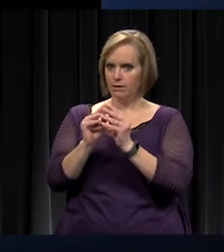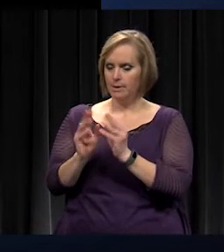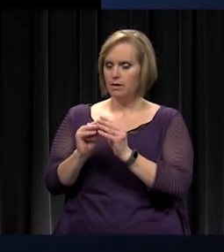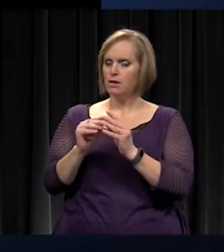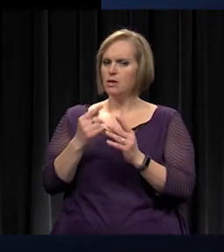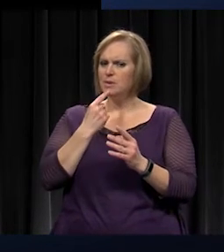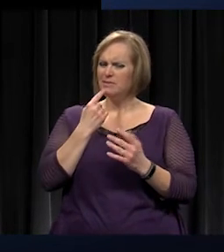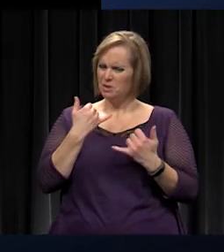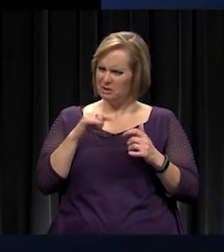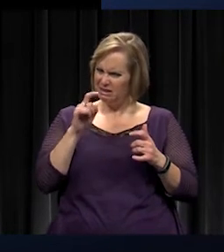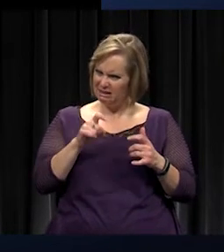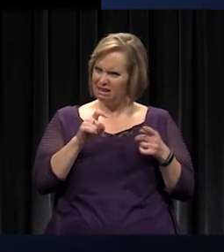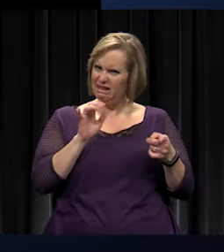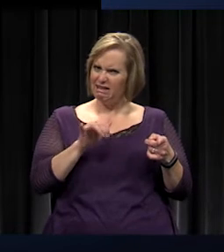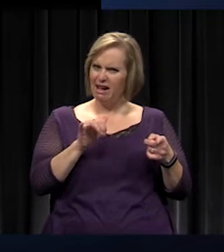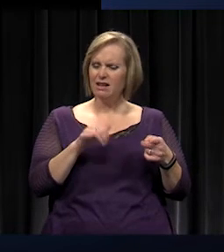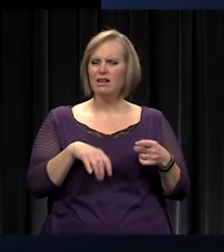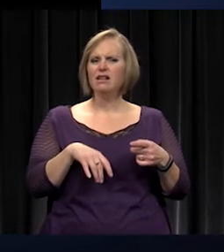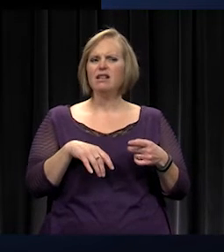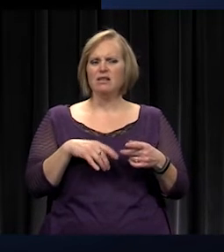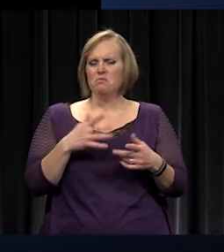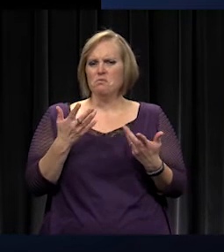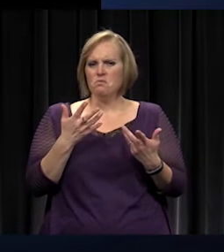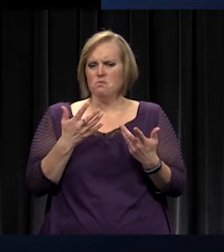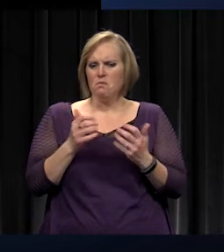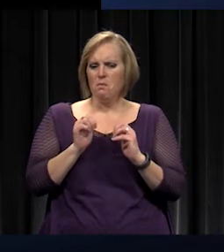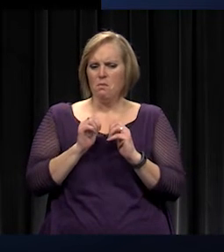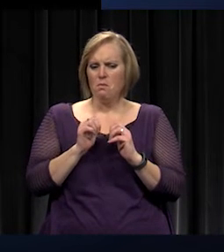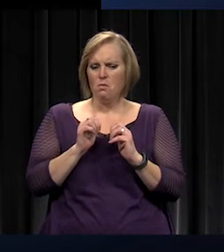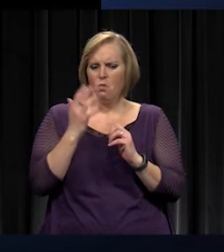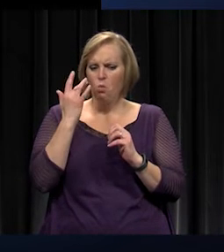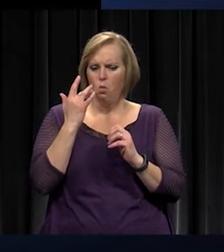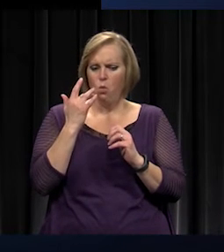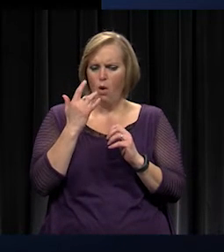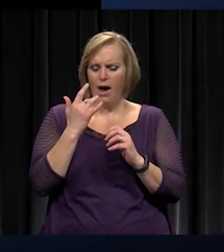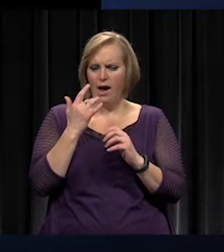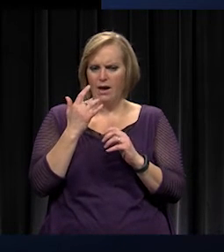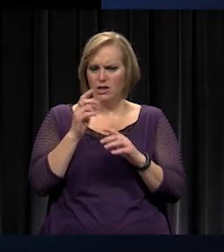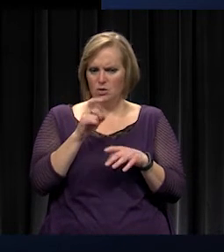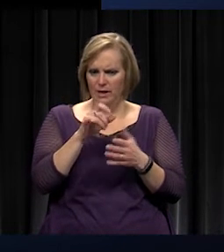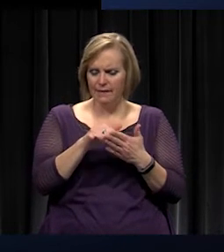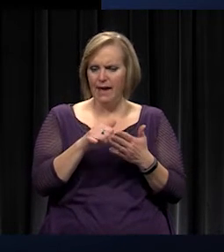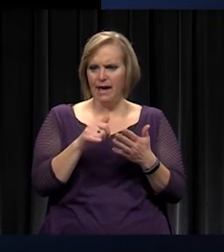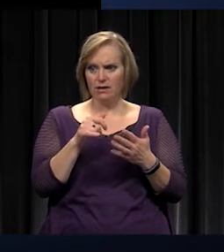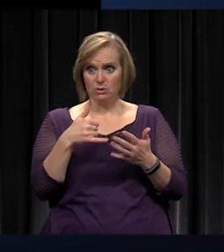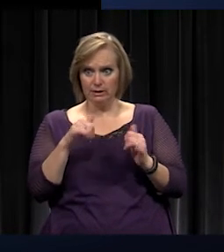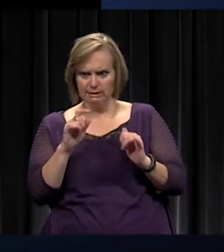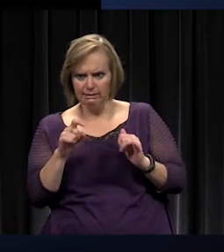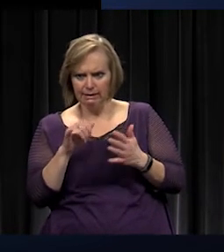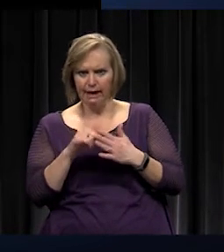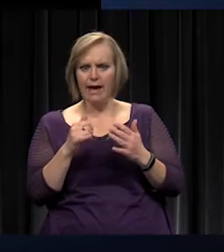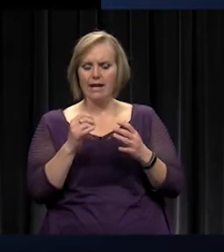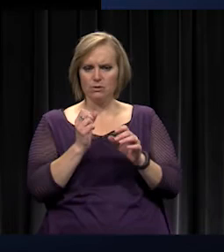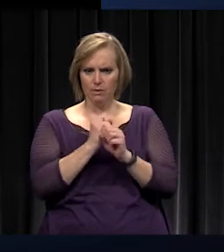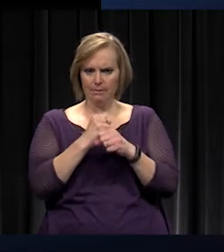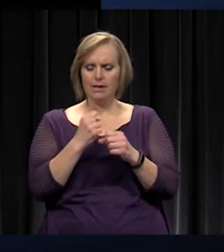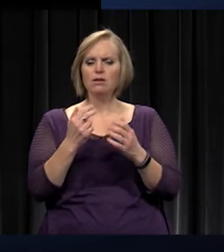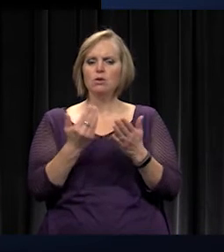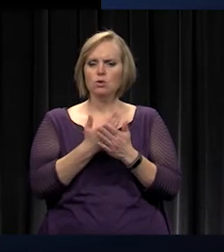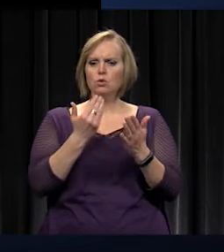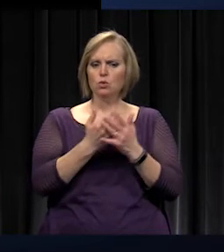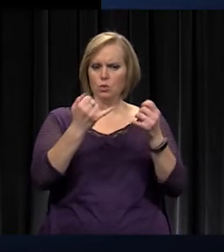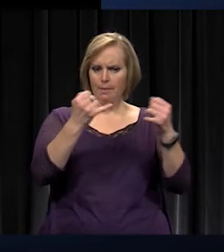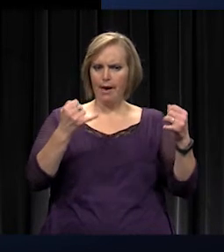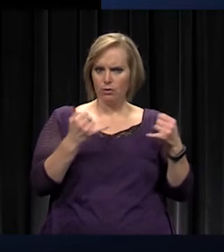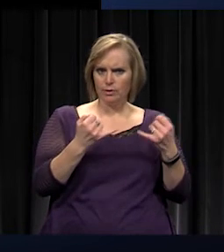needed, the utility of those kind of in our growing district, and if they were still needed as we redrew boundary